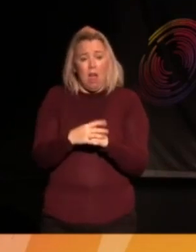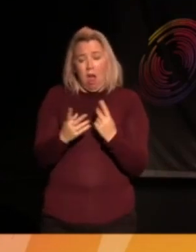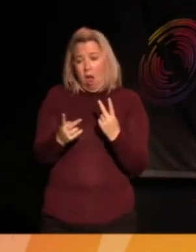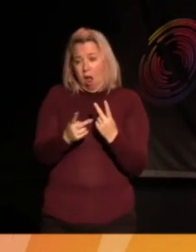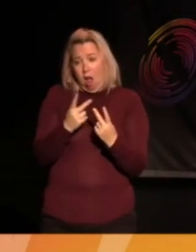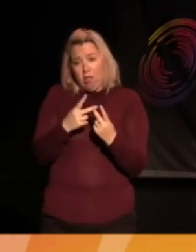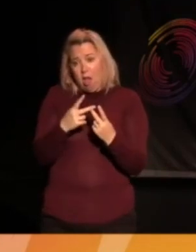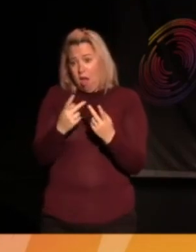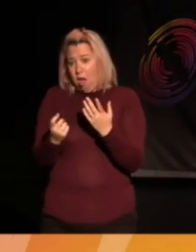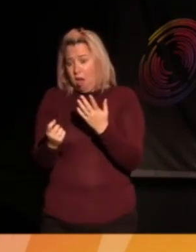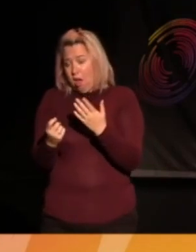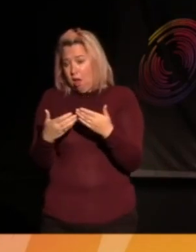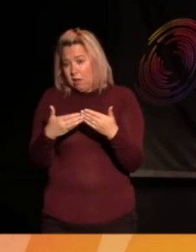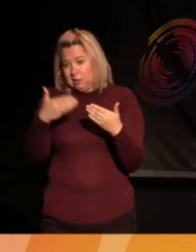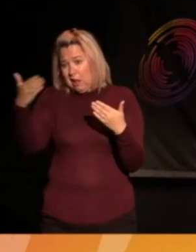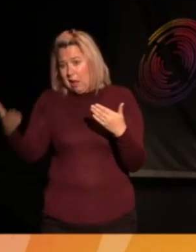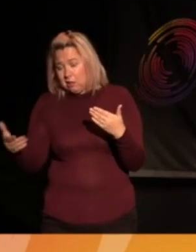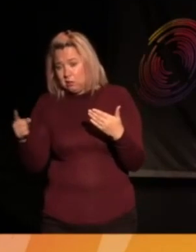of that is,